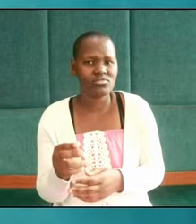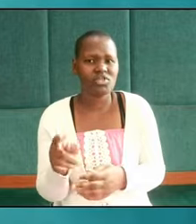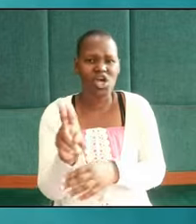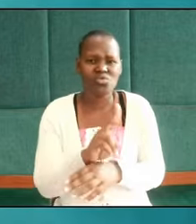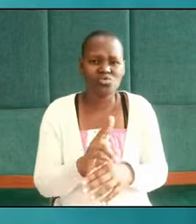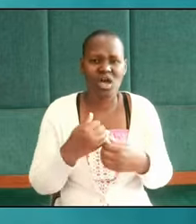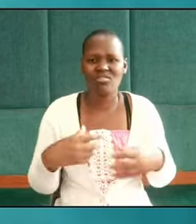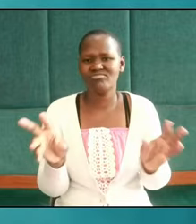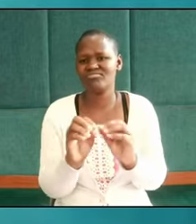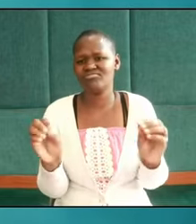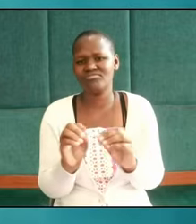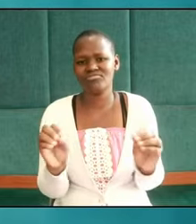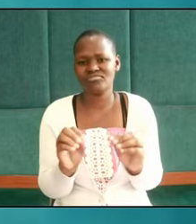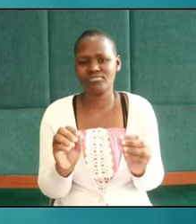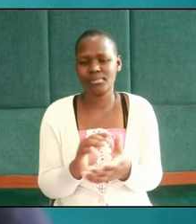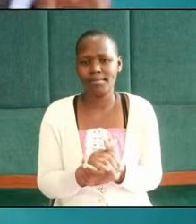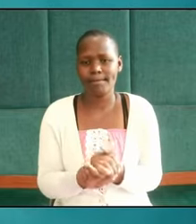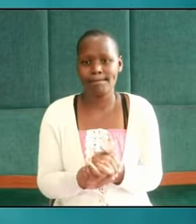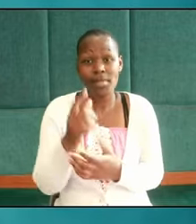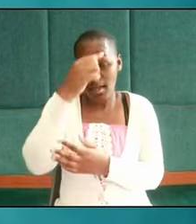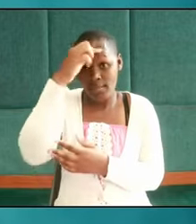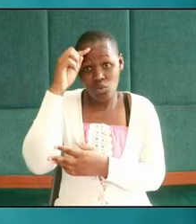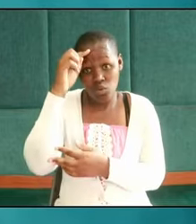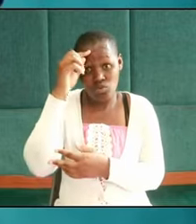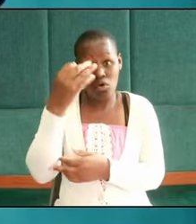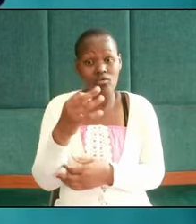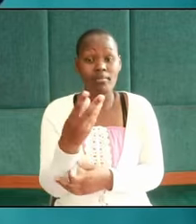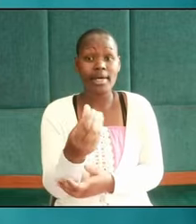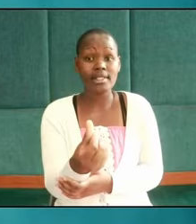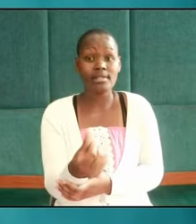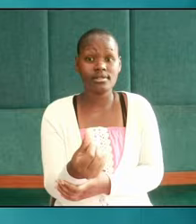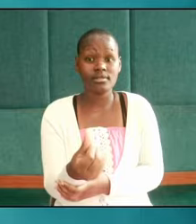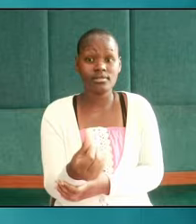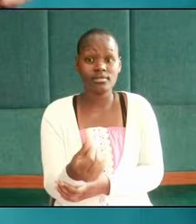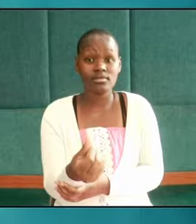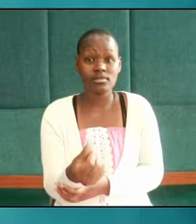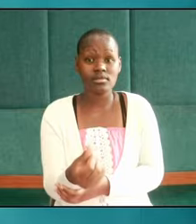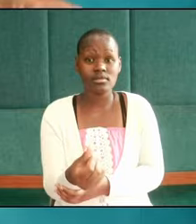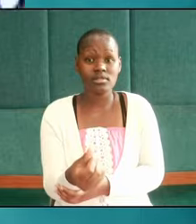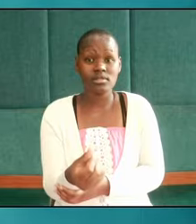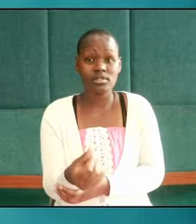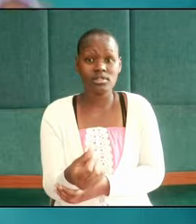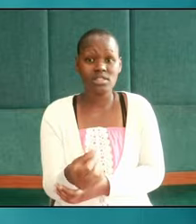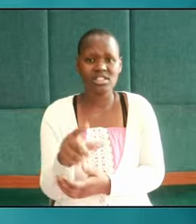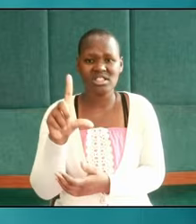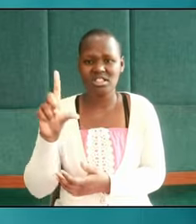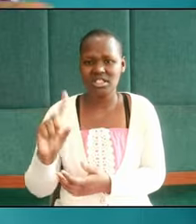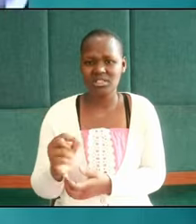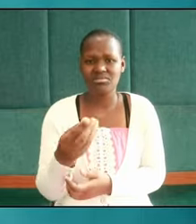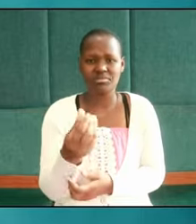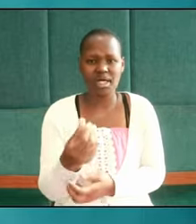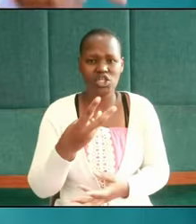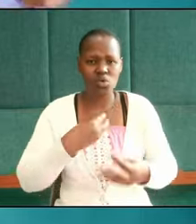people because of money cheap easy money